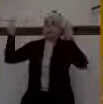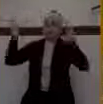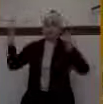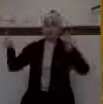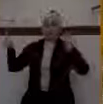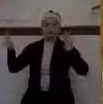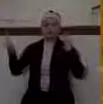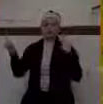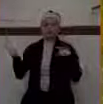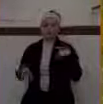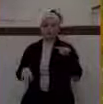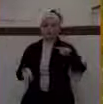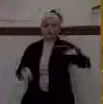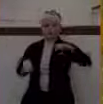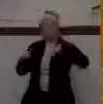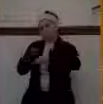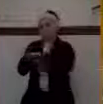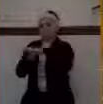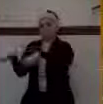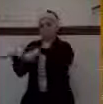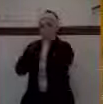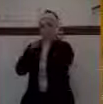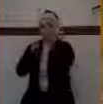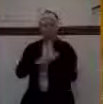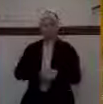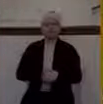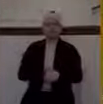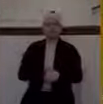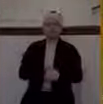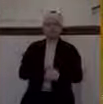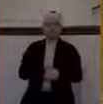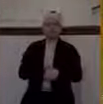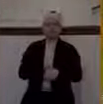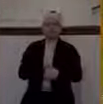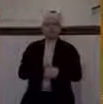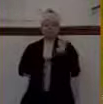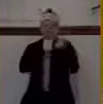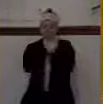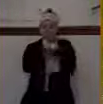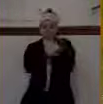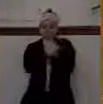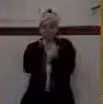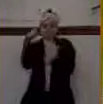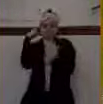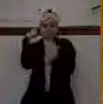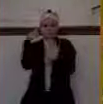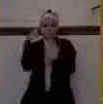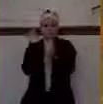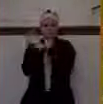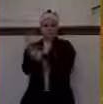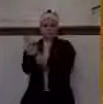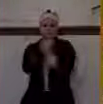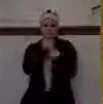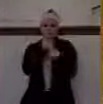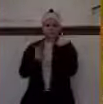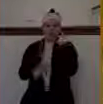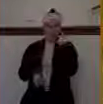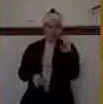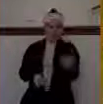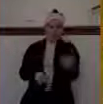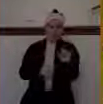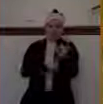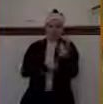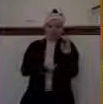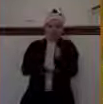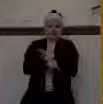there of the house of Lebanon. Now, these were really for display. I mean, gold is too heavy to really be used in battle.